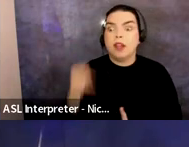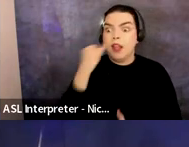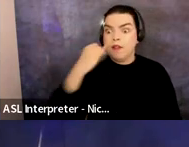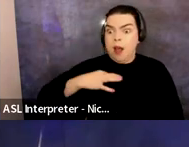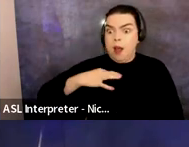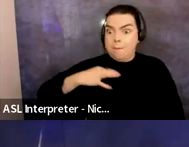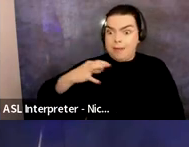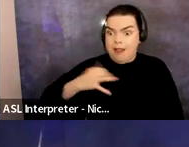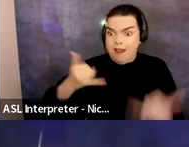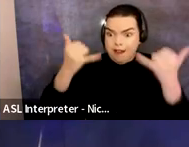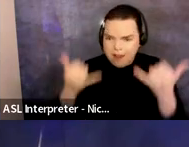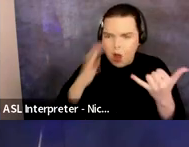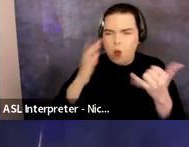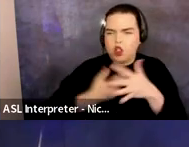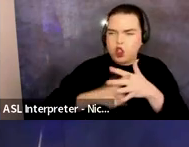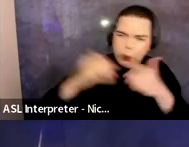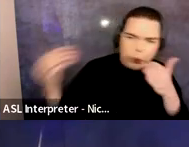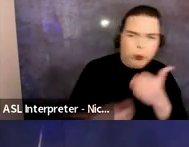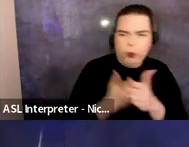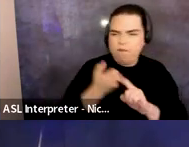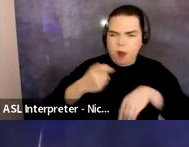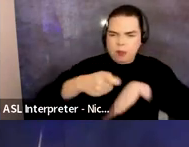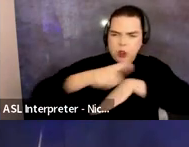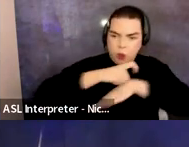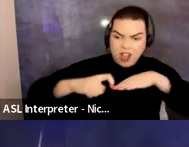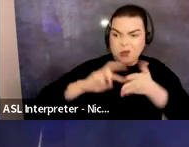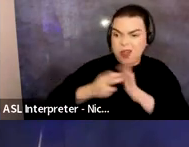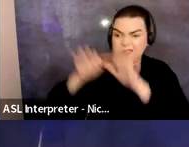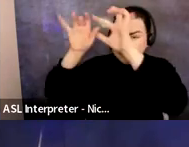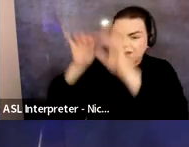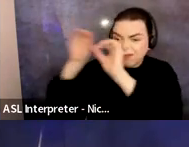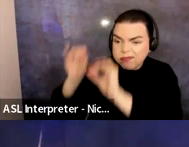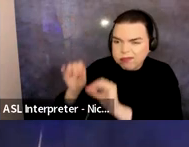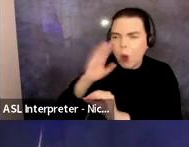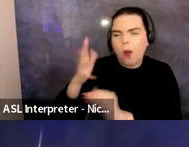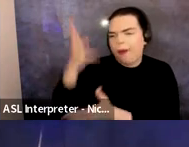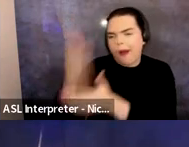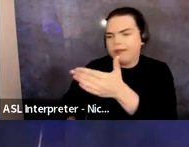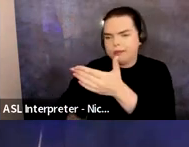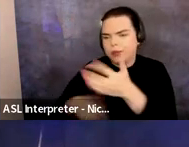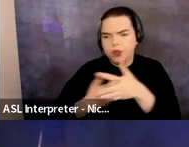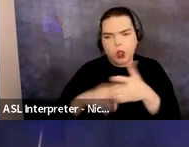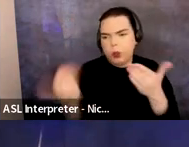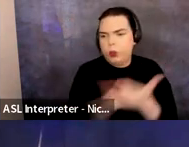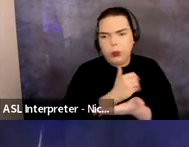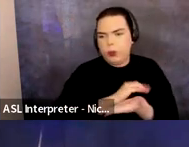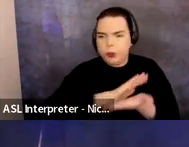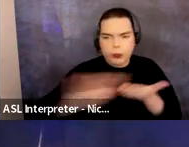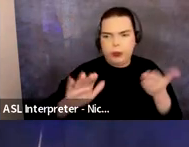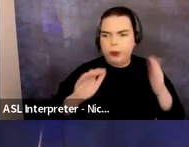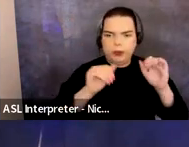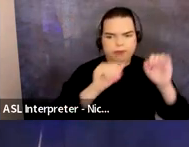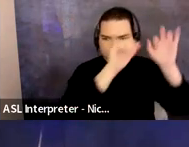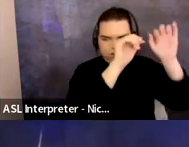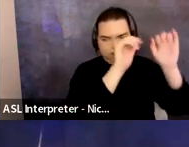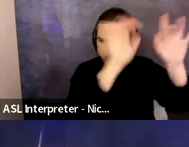entirely new application and none of the information you previously entered will be there. So once you have started an application and saved it you